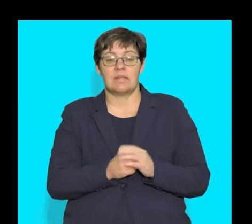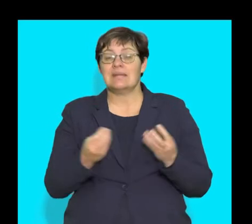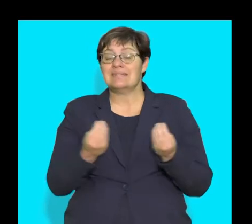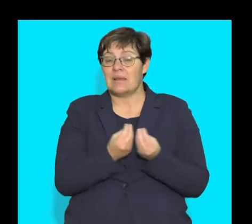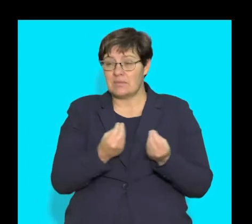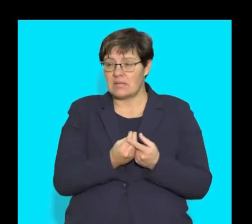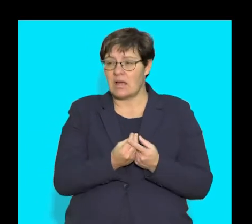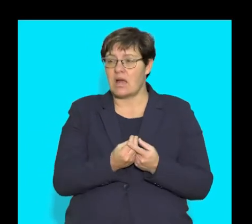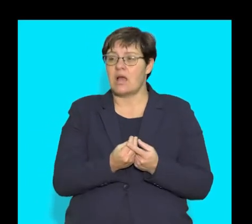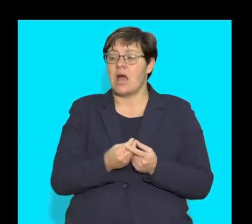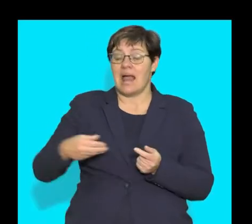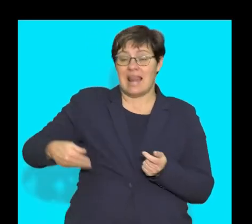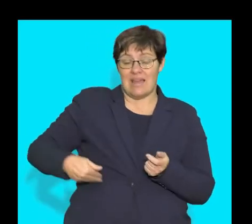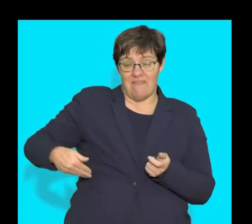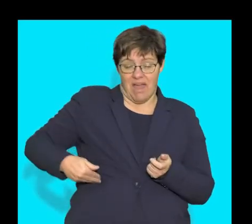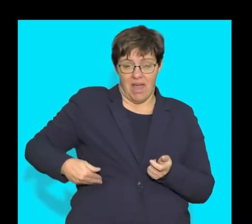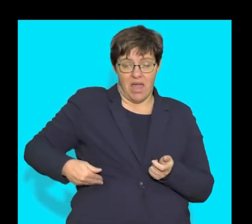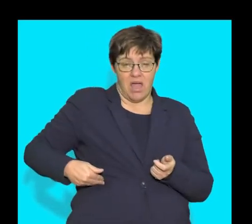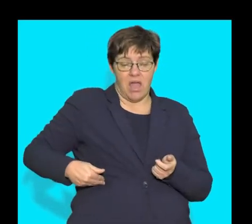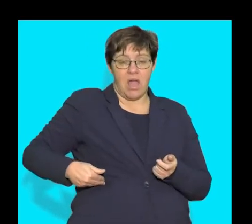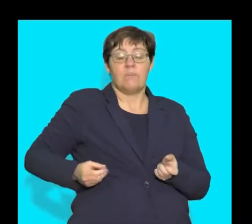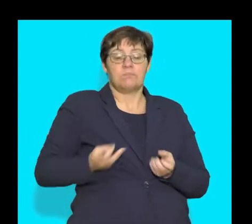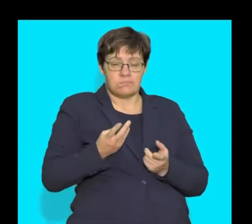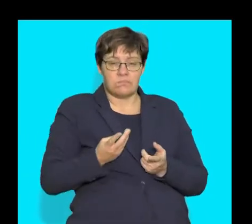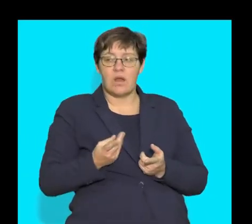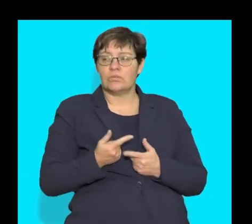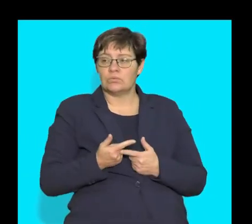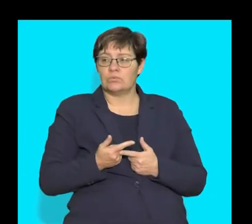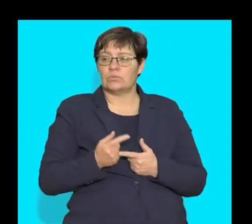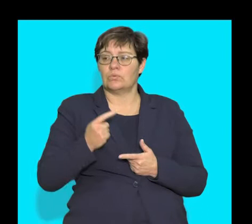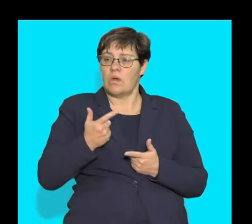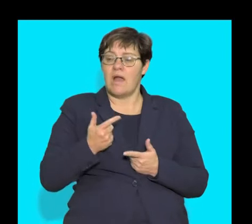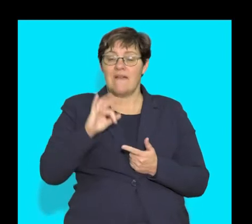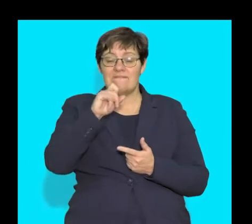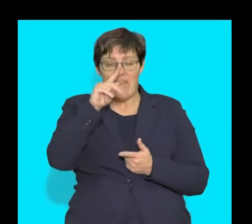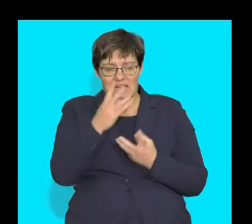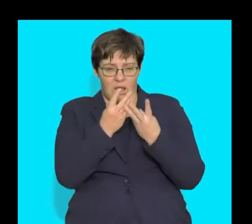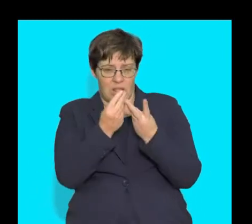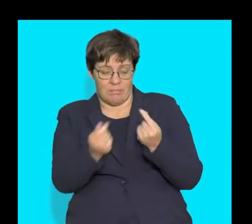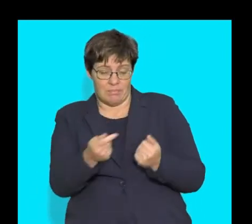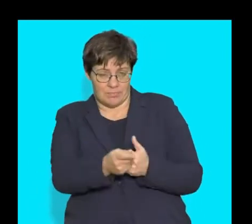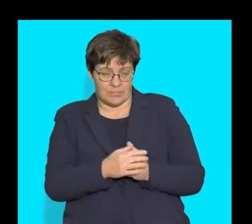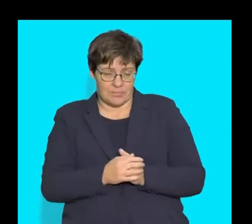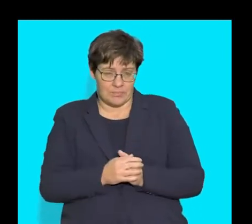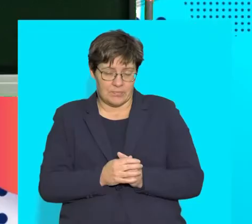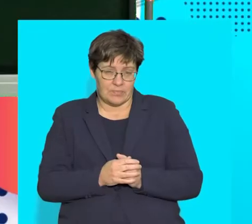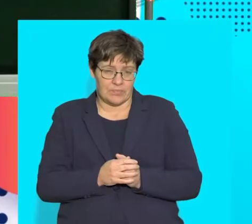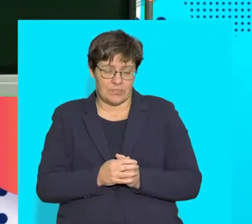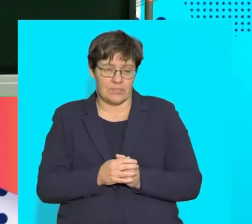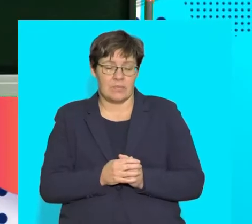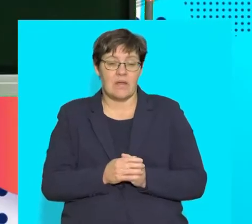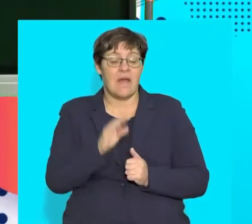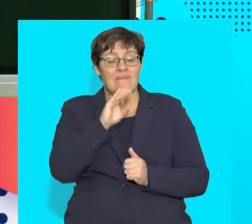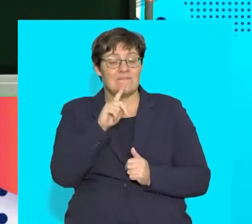Substances secreted by the liver to emulsify fats. So, guys, remember that fats